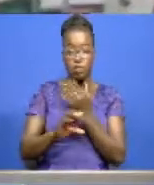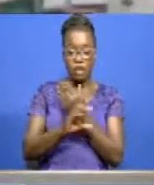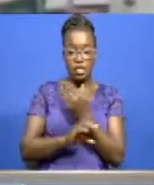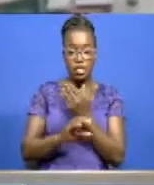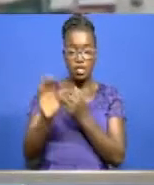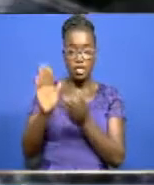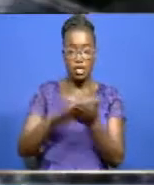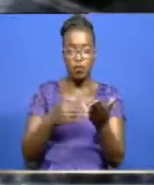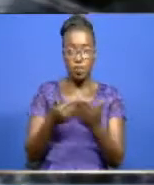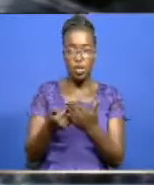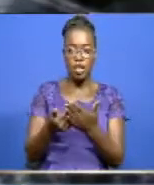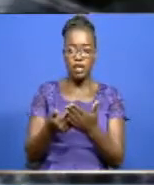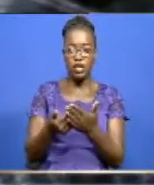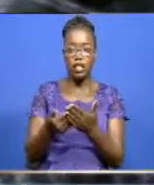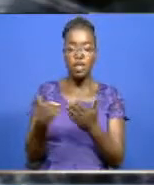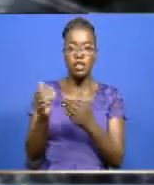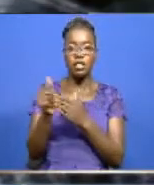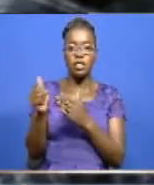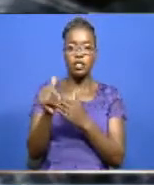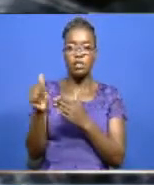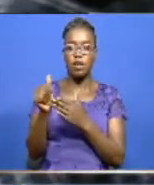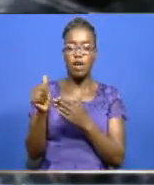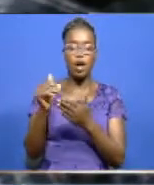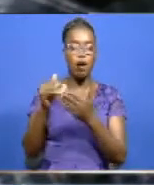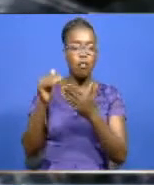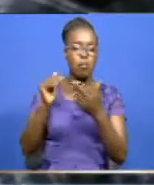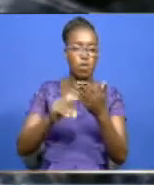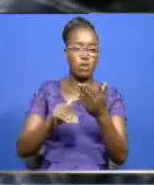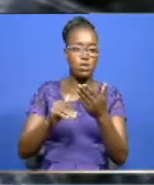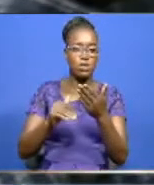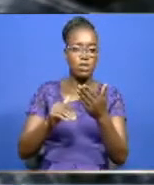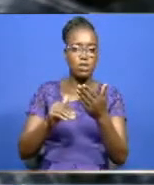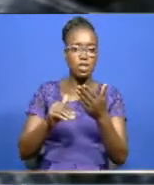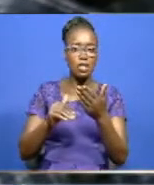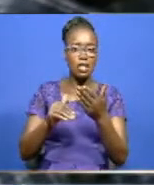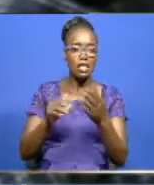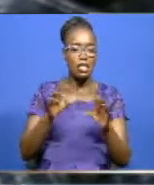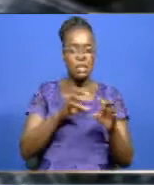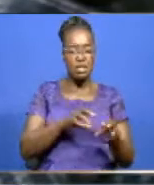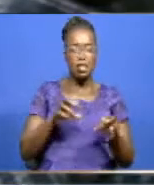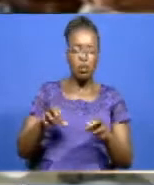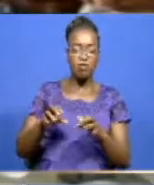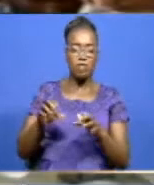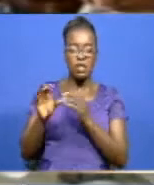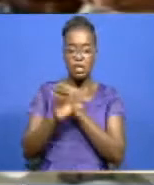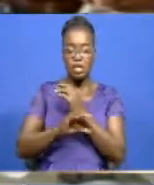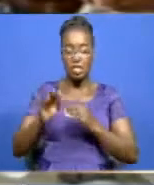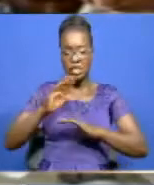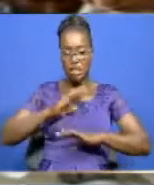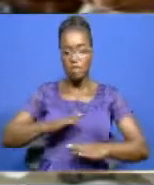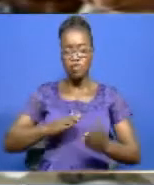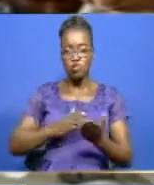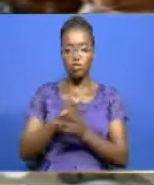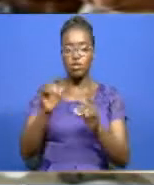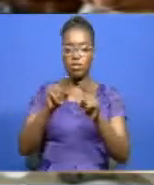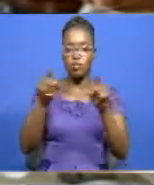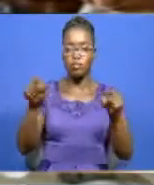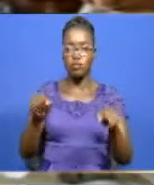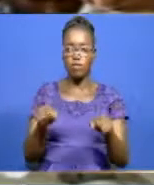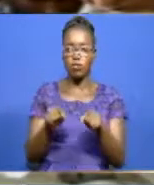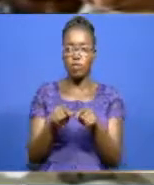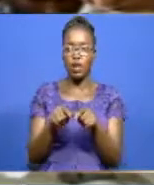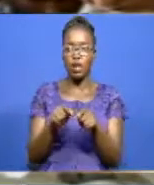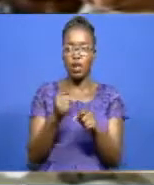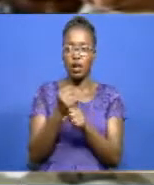Ethiopia's dollar-denominated bonds have taken a beating since the country sought relief through the framework pushing yields